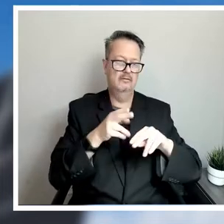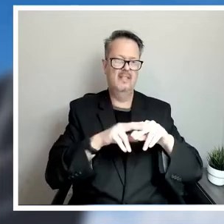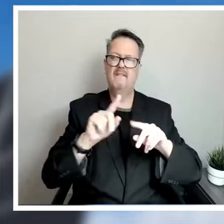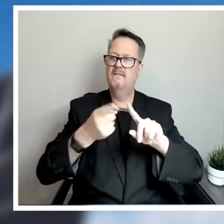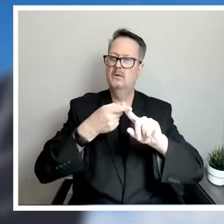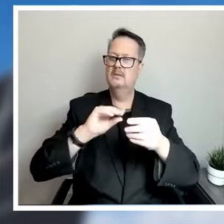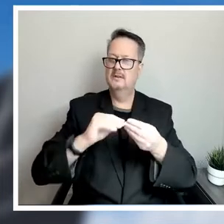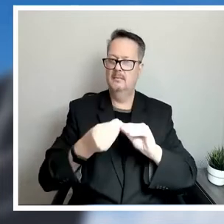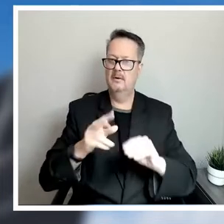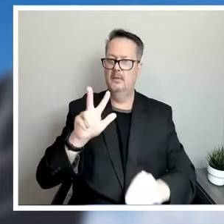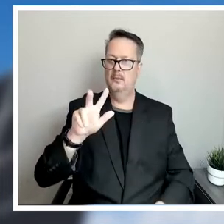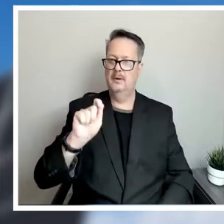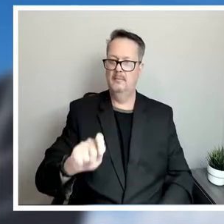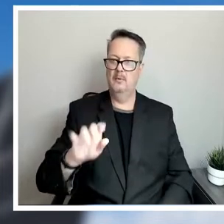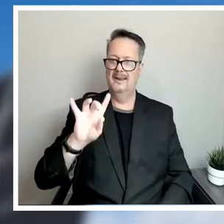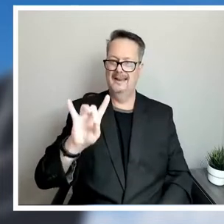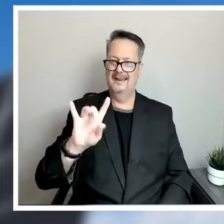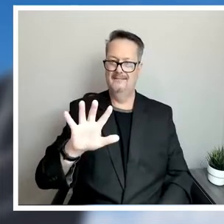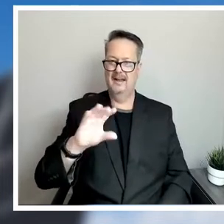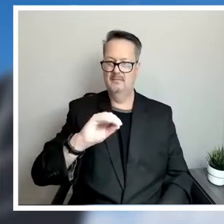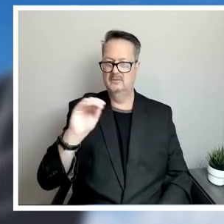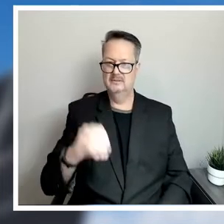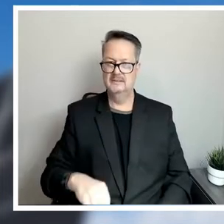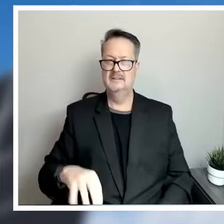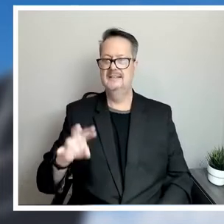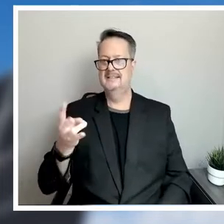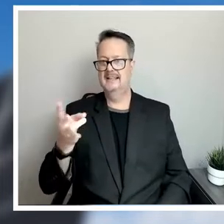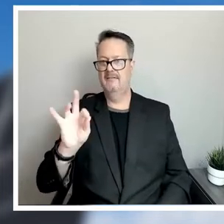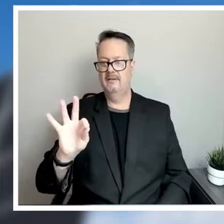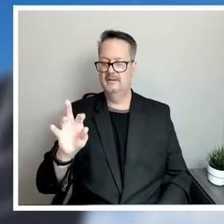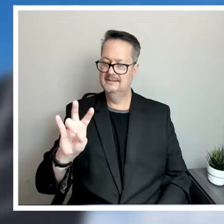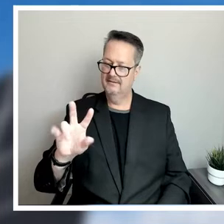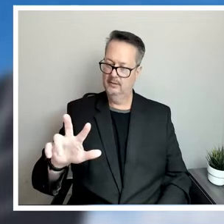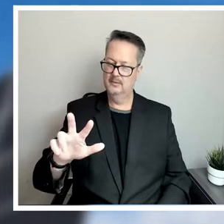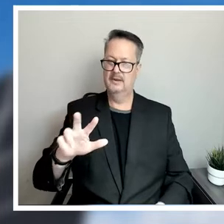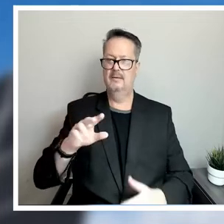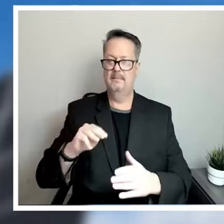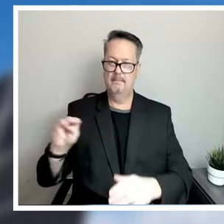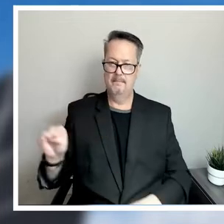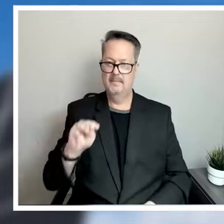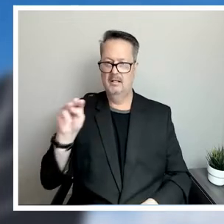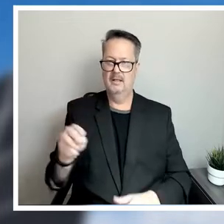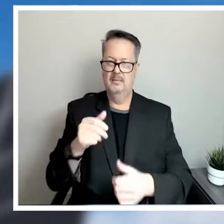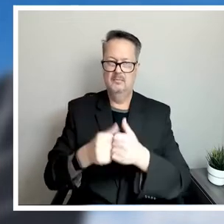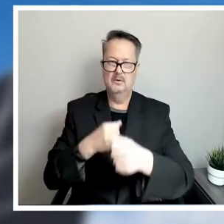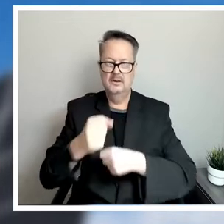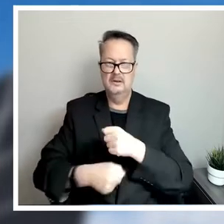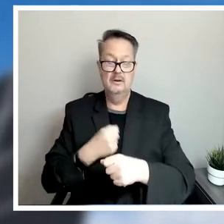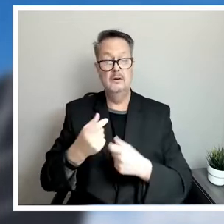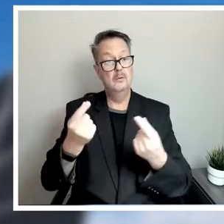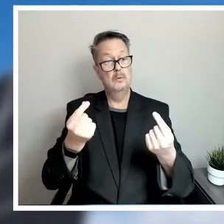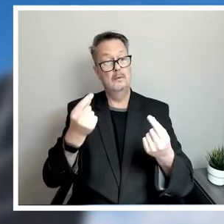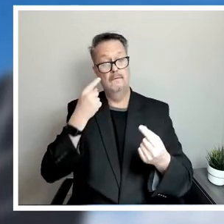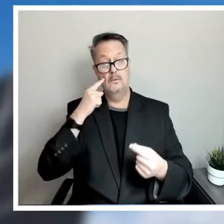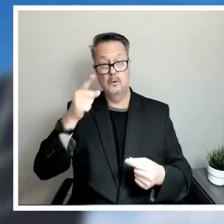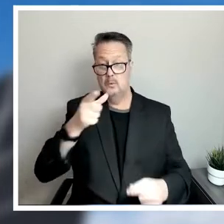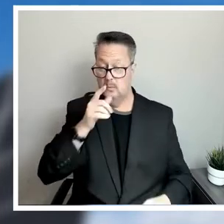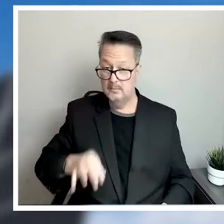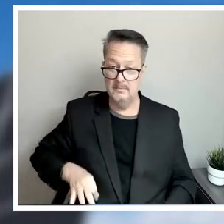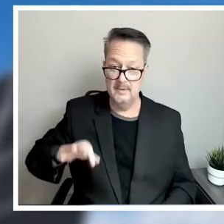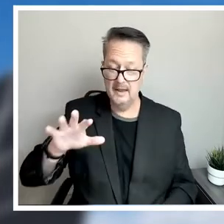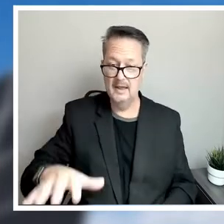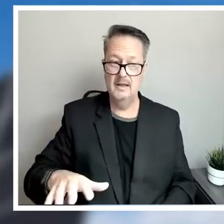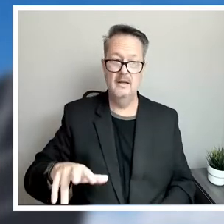was 3.85%, $73 million a year. What does that mean to you as an average electric and gas customer? About $3.84